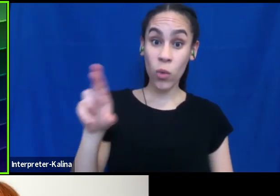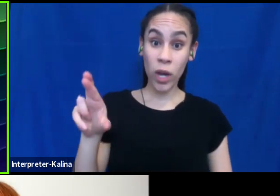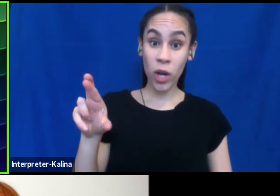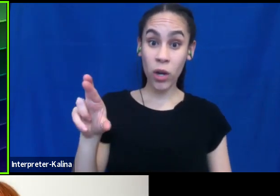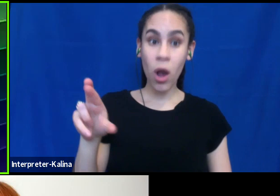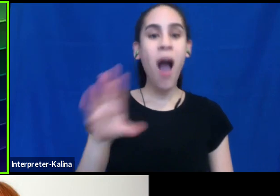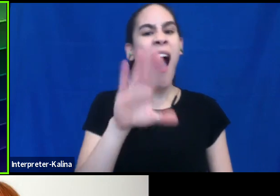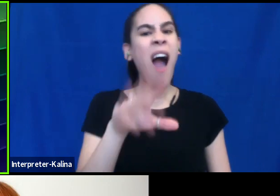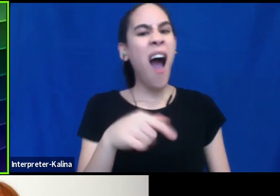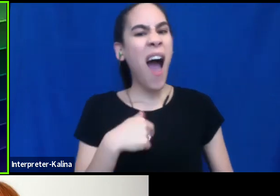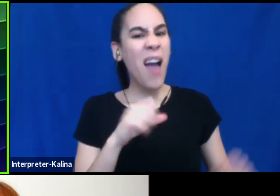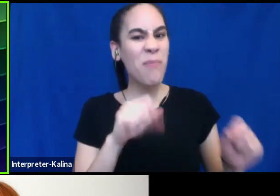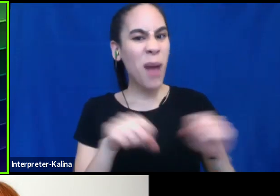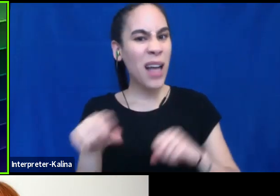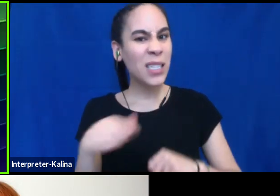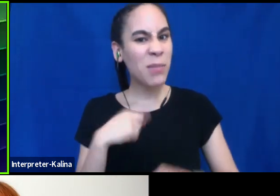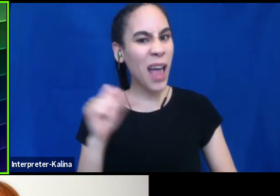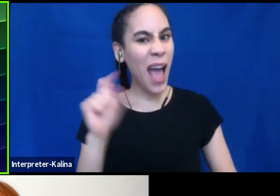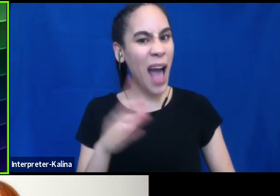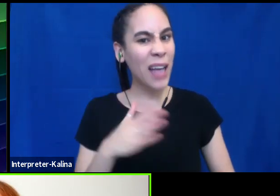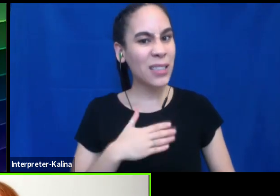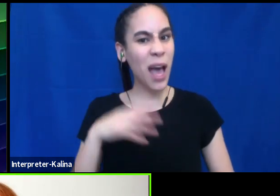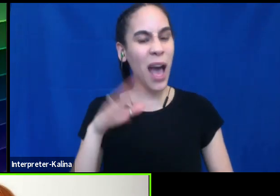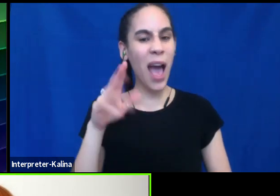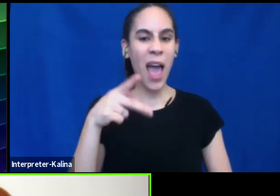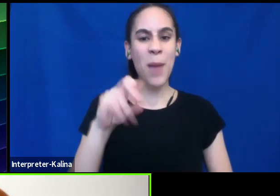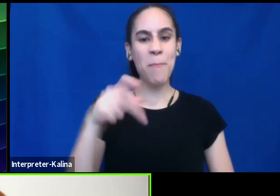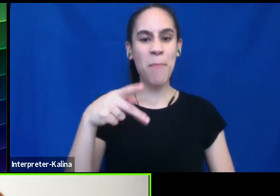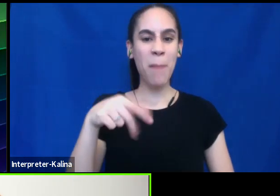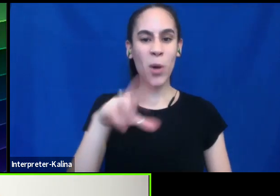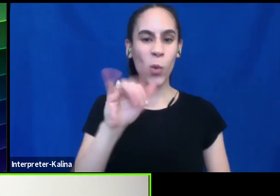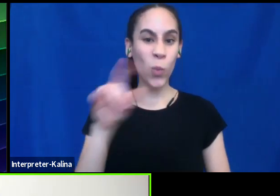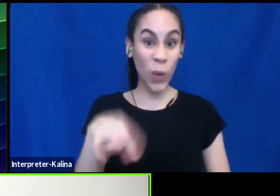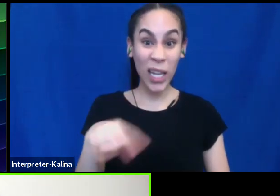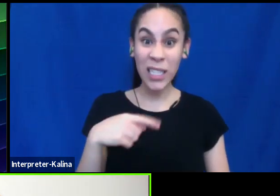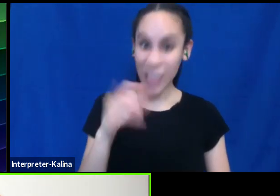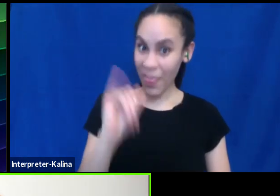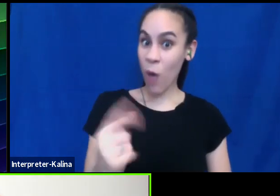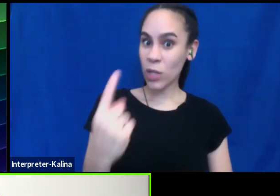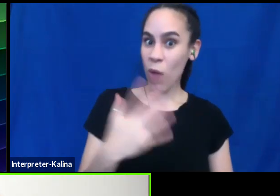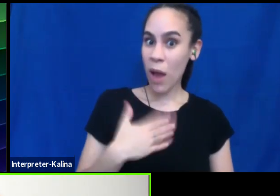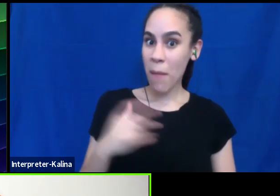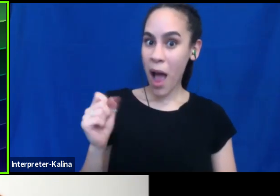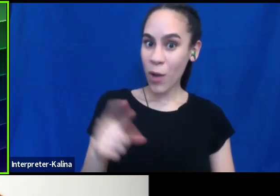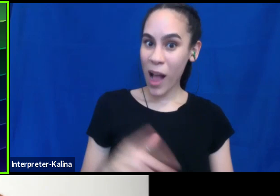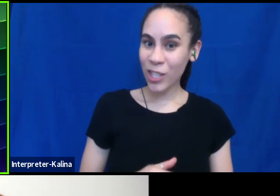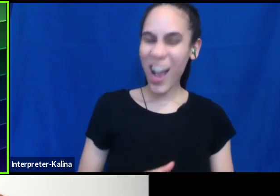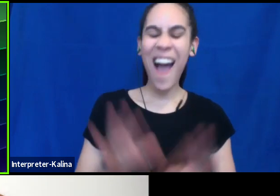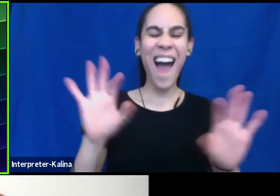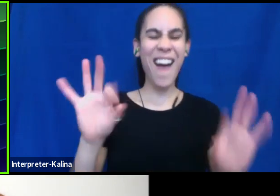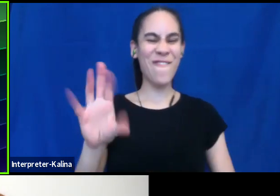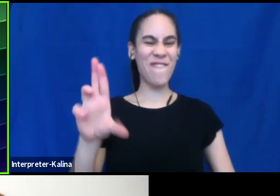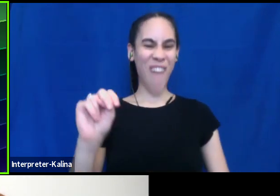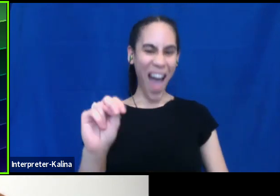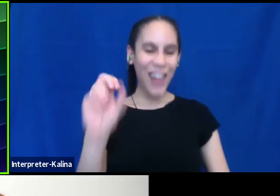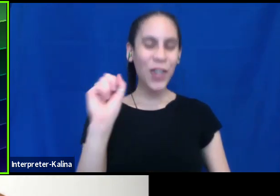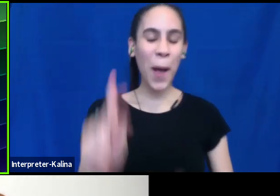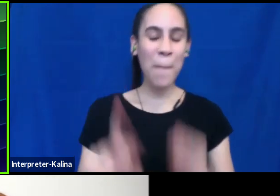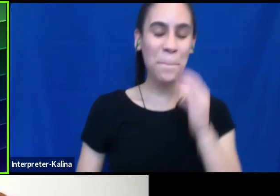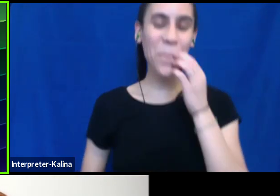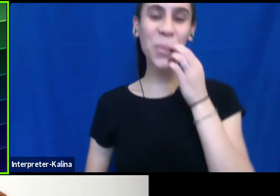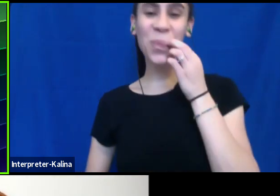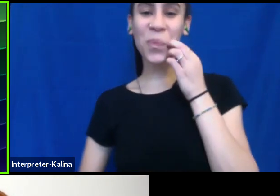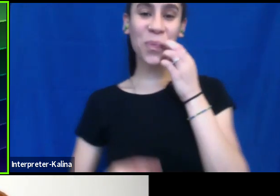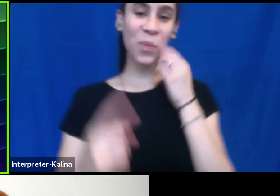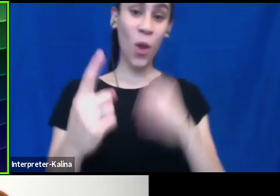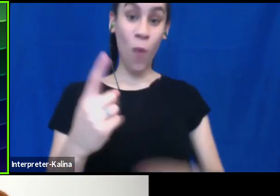pop quiz and that's one of them. Should I read my pop quiz? Oh yeah. Yeah. Do that. Yeah. So one of the, one of the things that I, that I did in